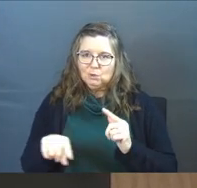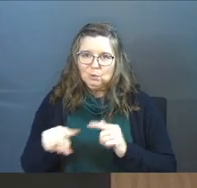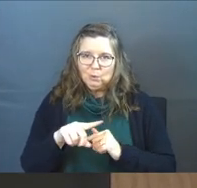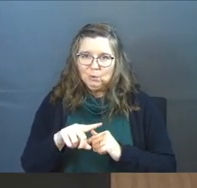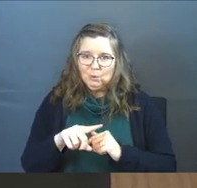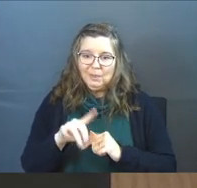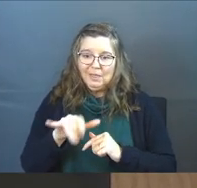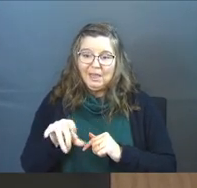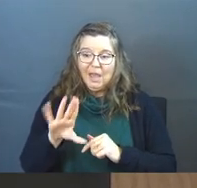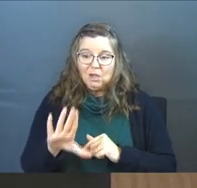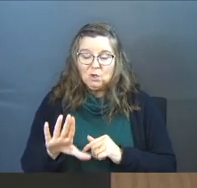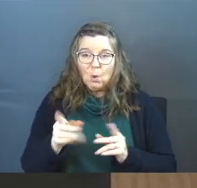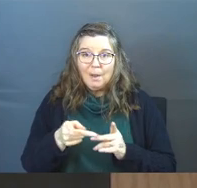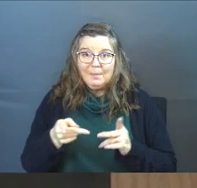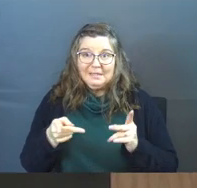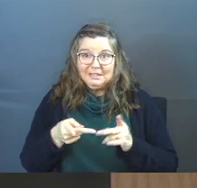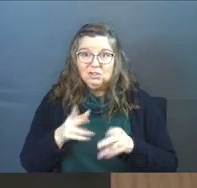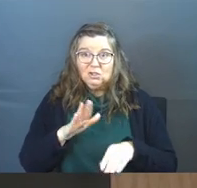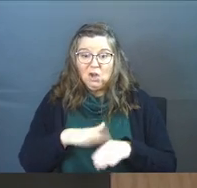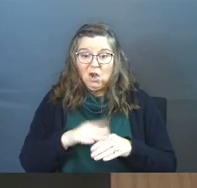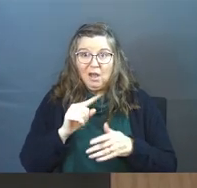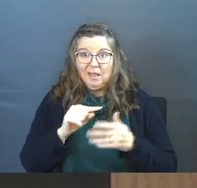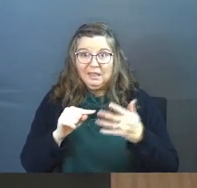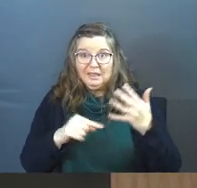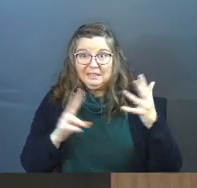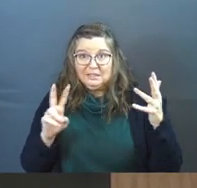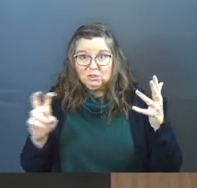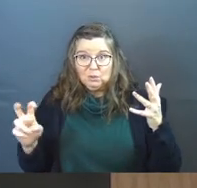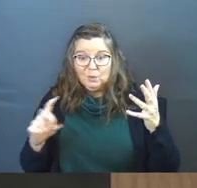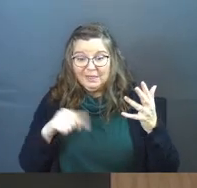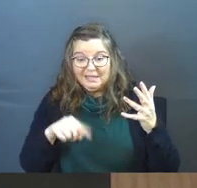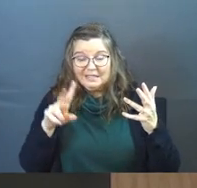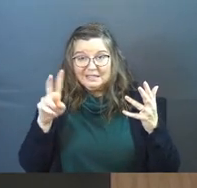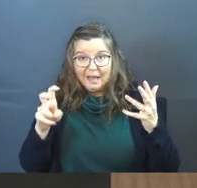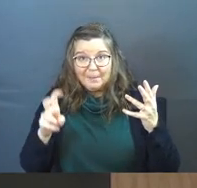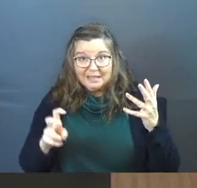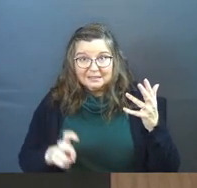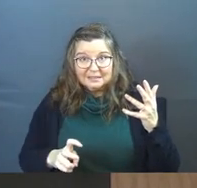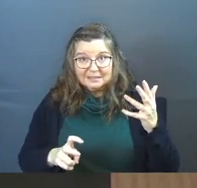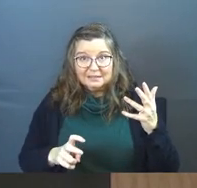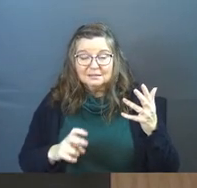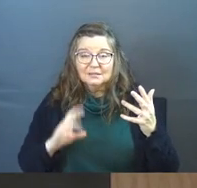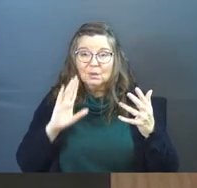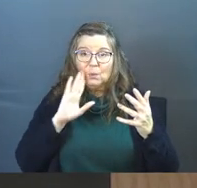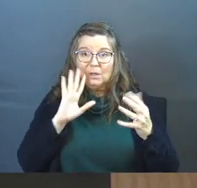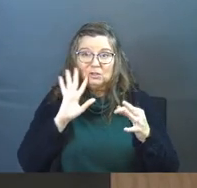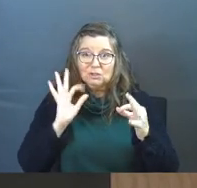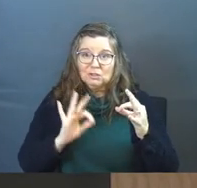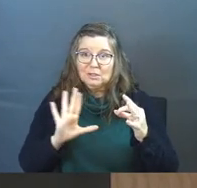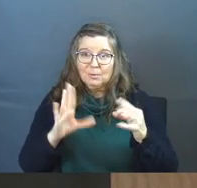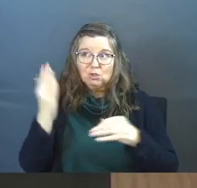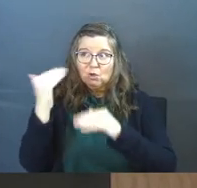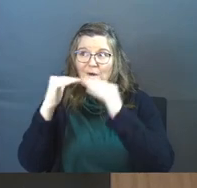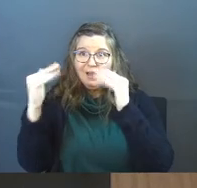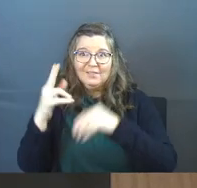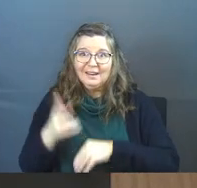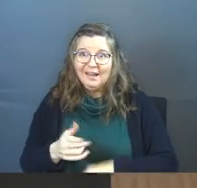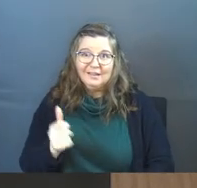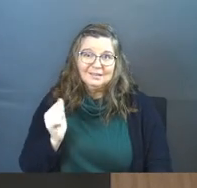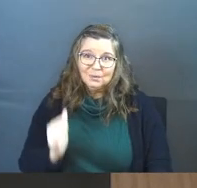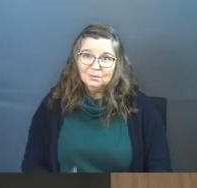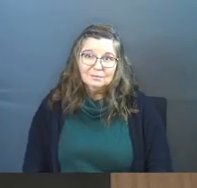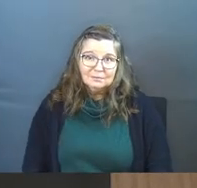you that your position on these issues, these topics, is going to determine your heaven and hell.